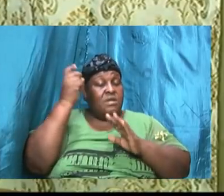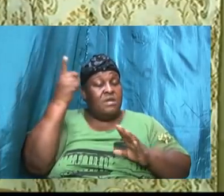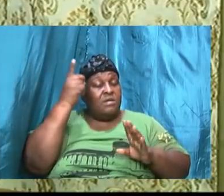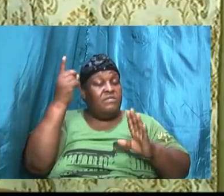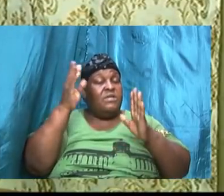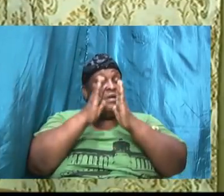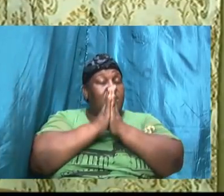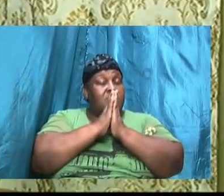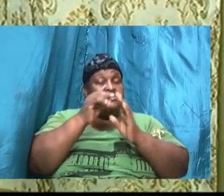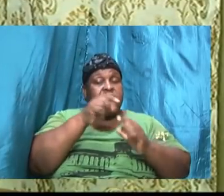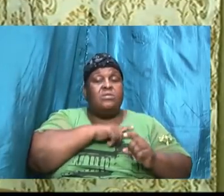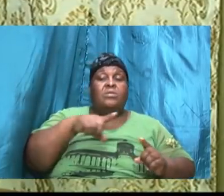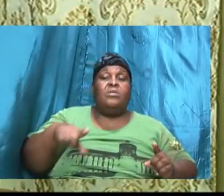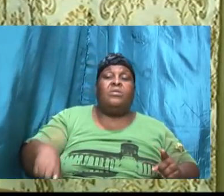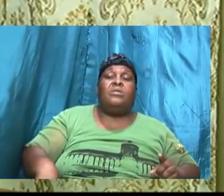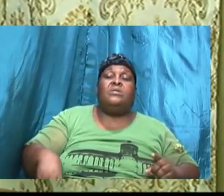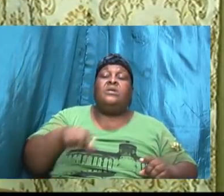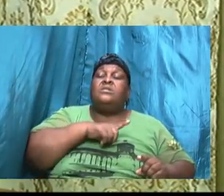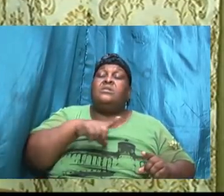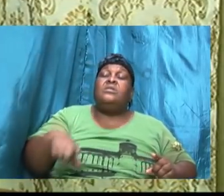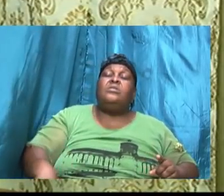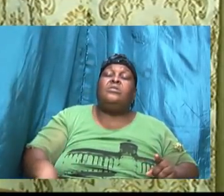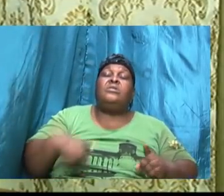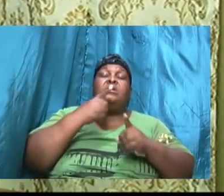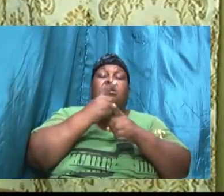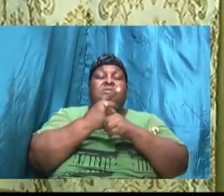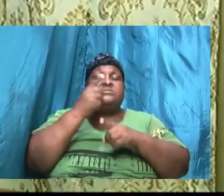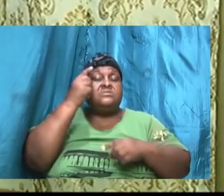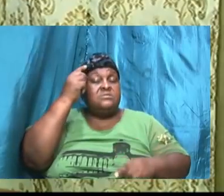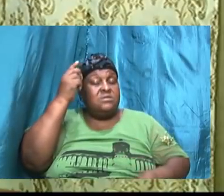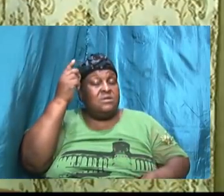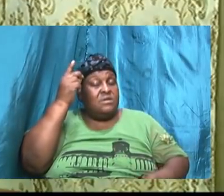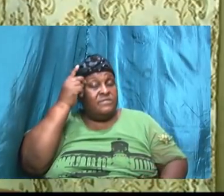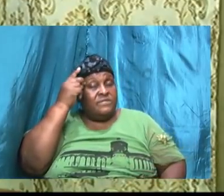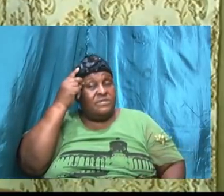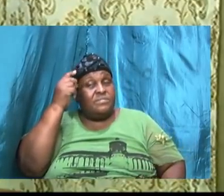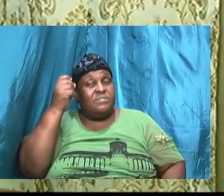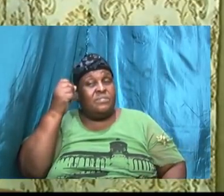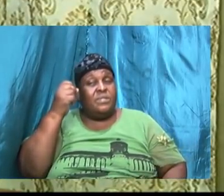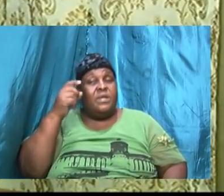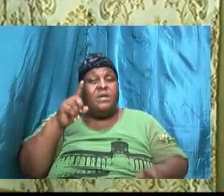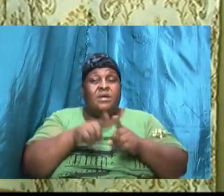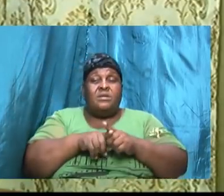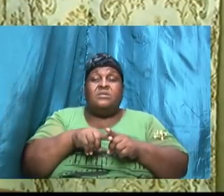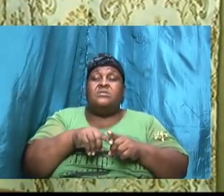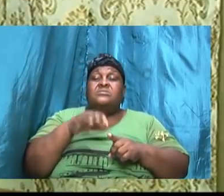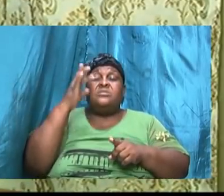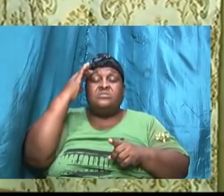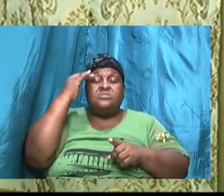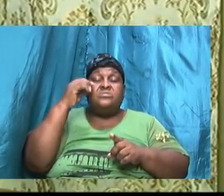I am saying to us that as it pertains to the will of God